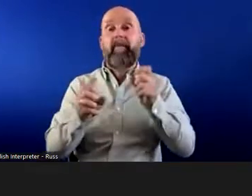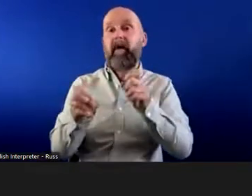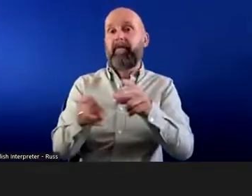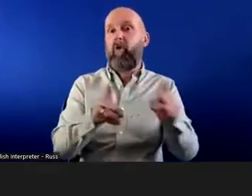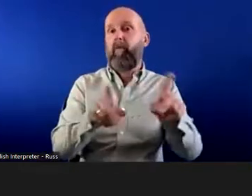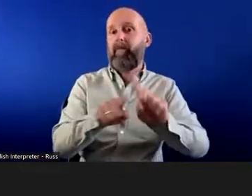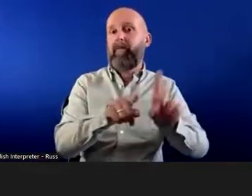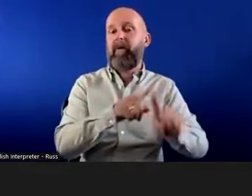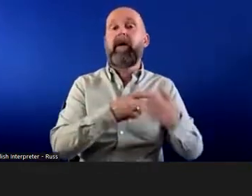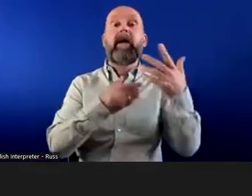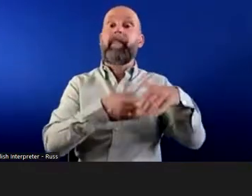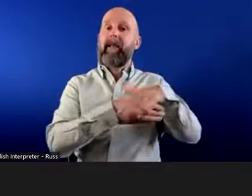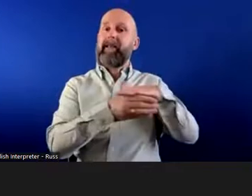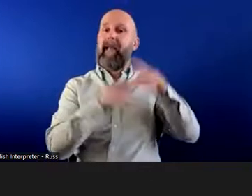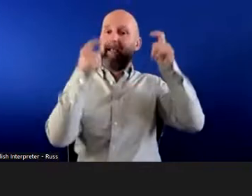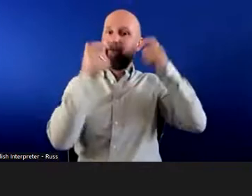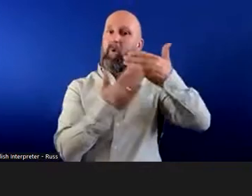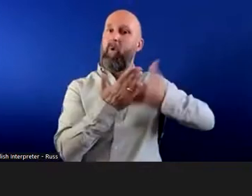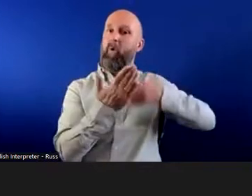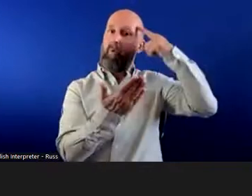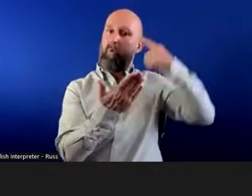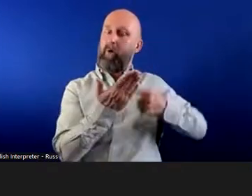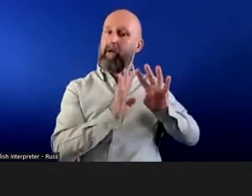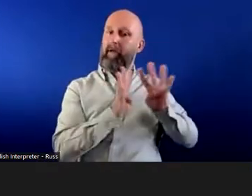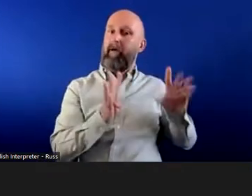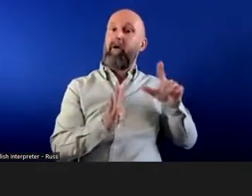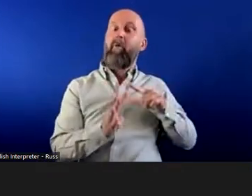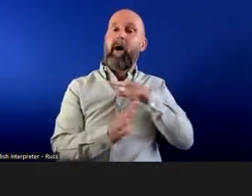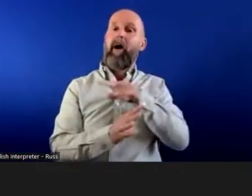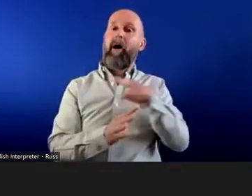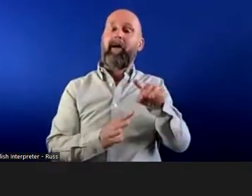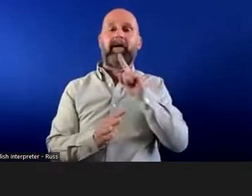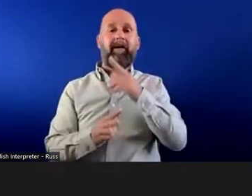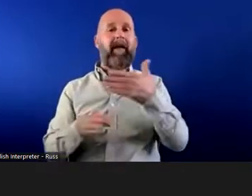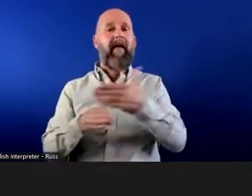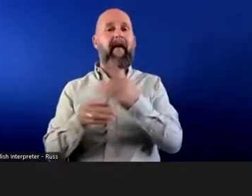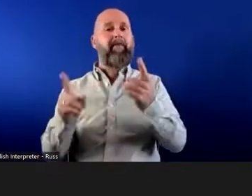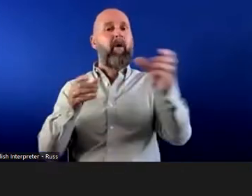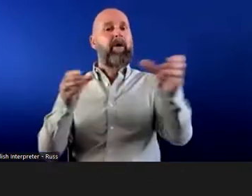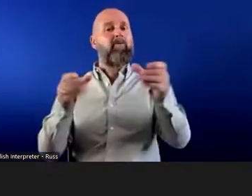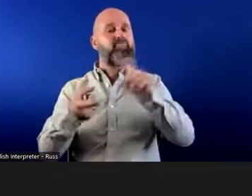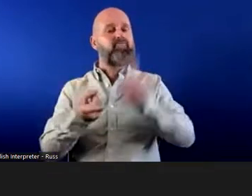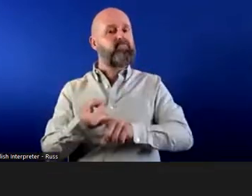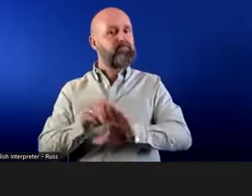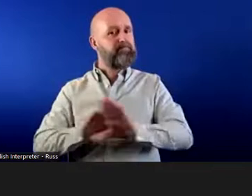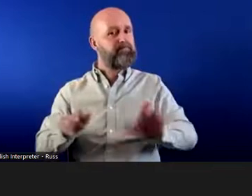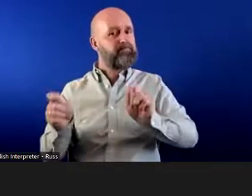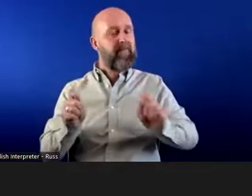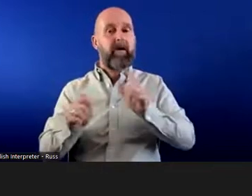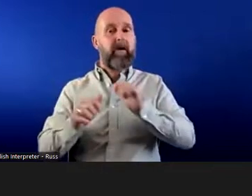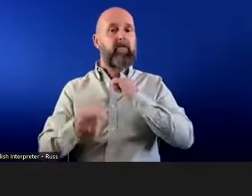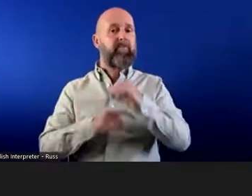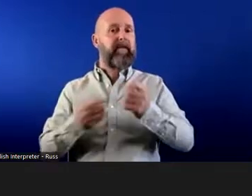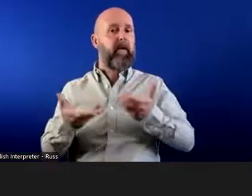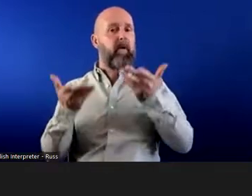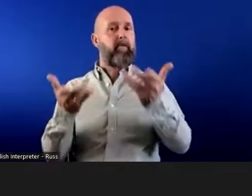have had case law around this where an employer has been quite rigid in the recruitment process, and then they have failed to provide a reasonable